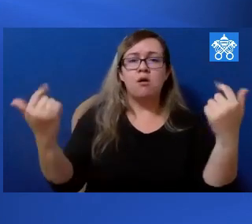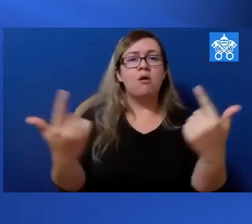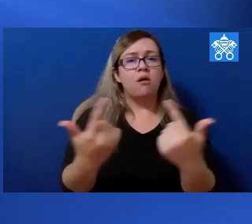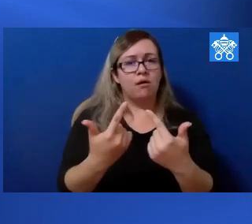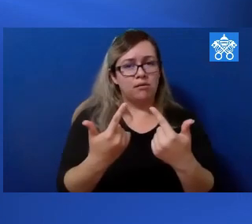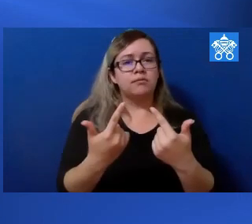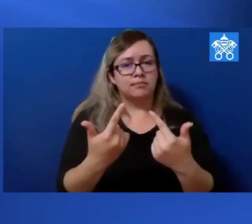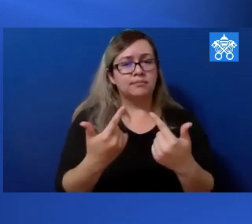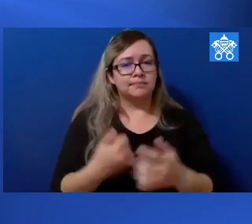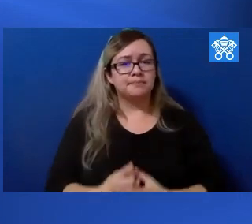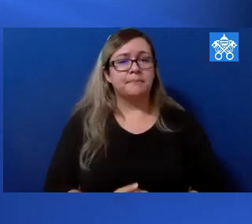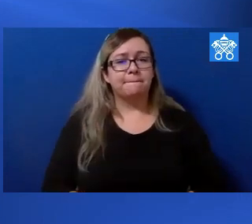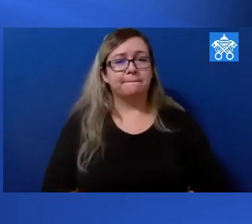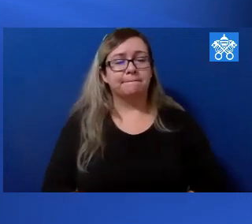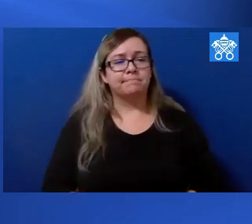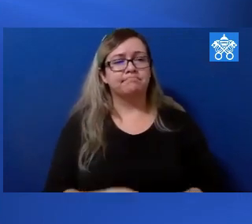It's open to everyone.